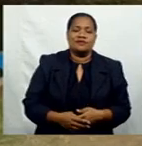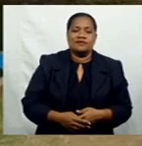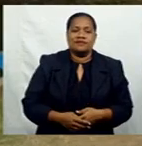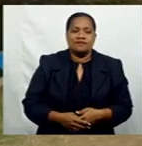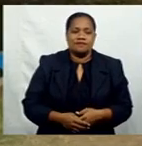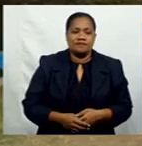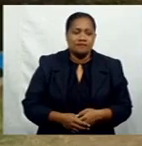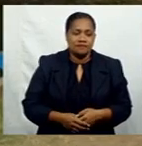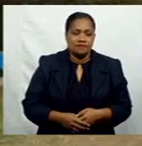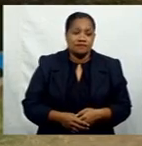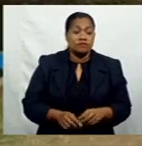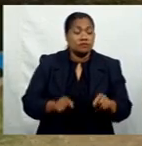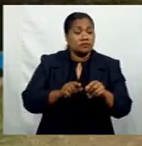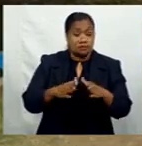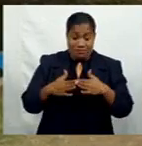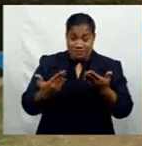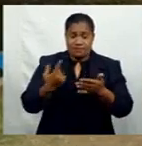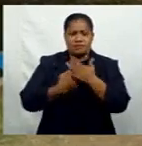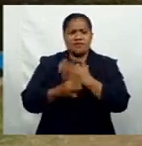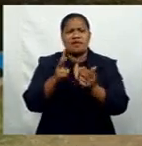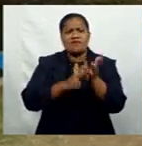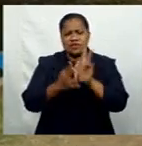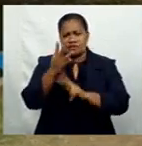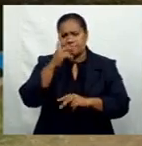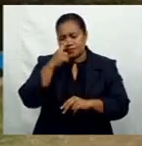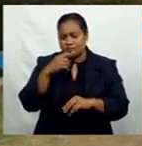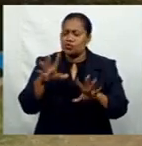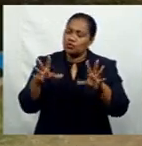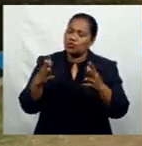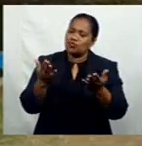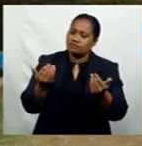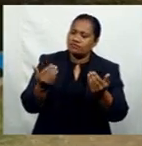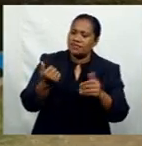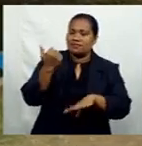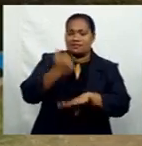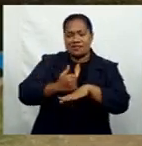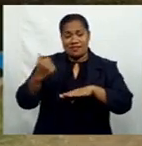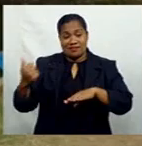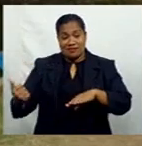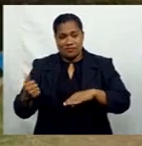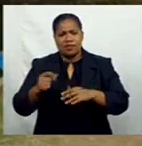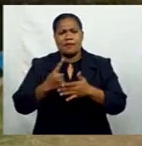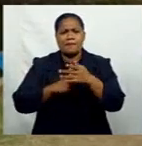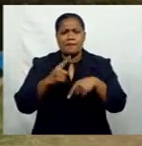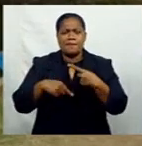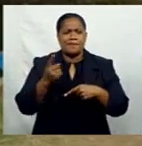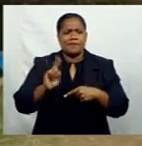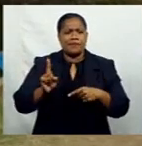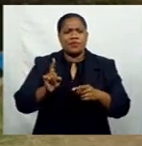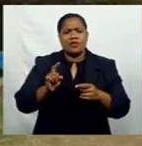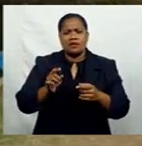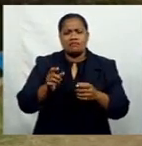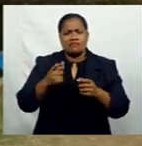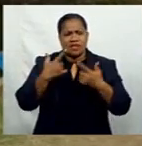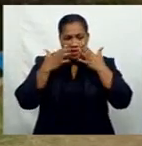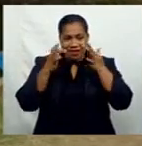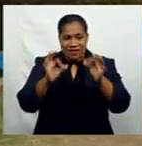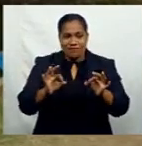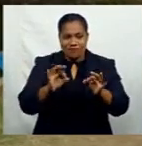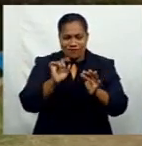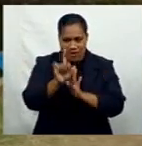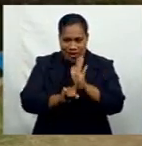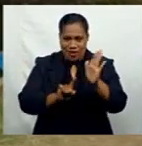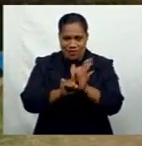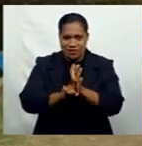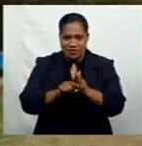Meanwhile, the villages have also welcomed the government decision, adjusting the curfew hours. This will ensure ample time is